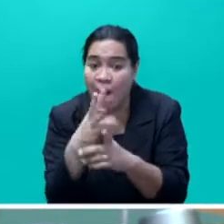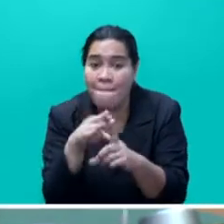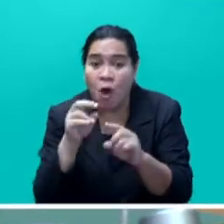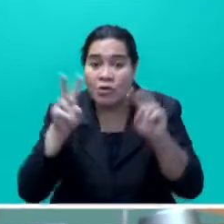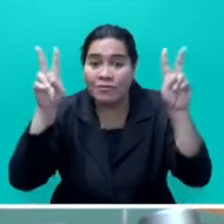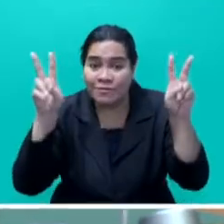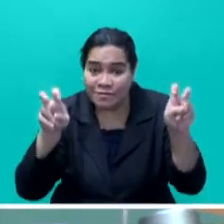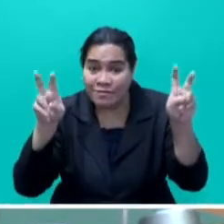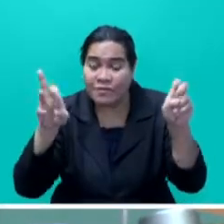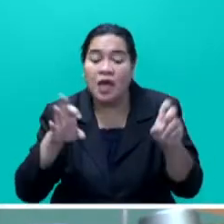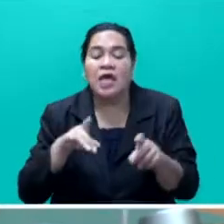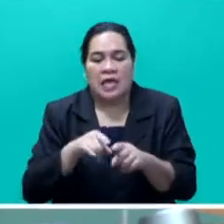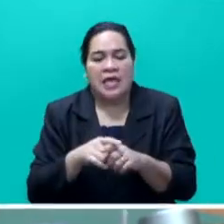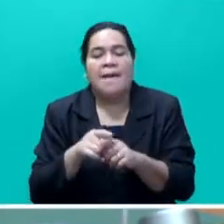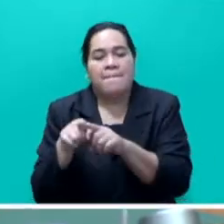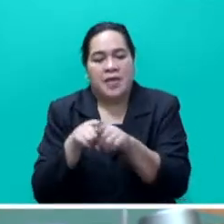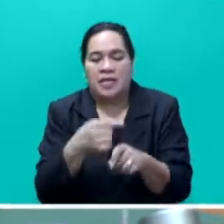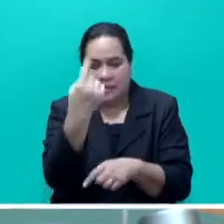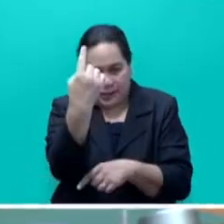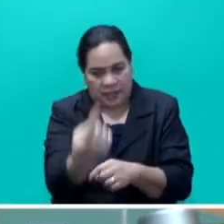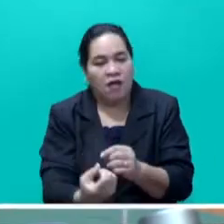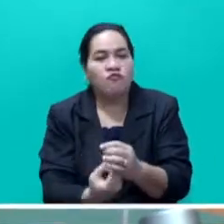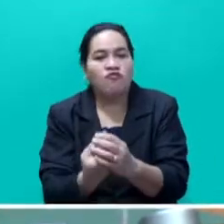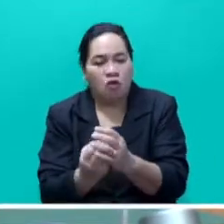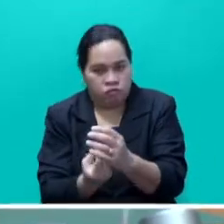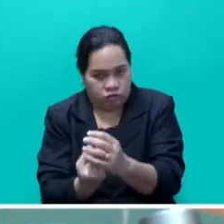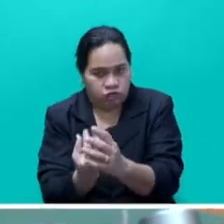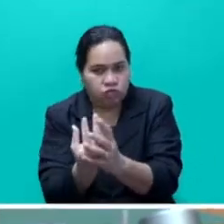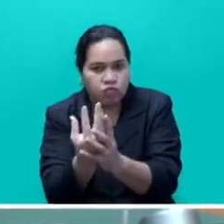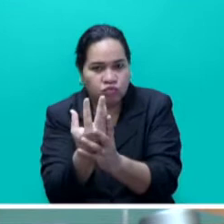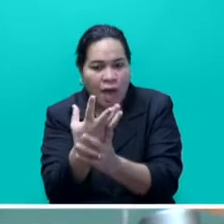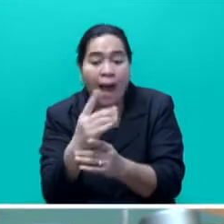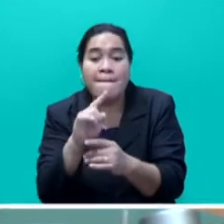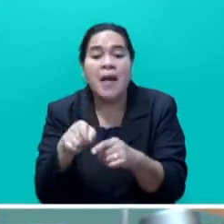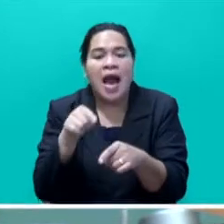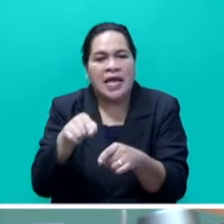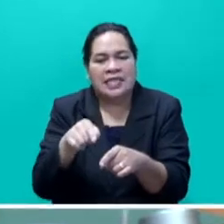which grows on its own expense and is treated like a business.